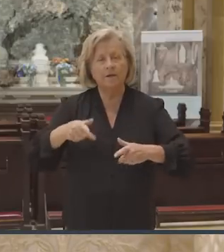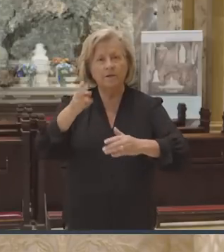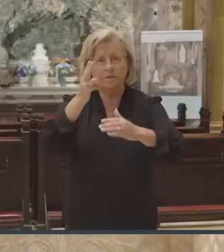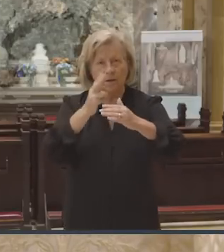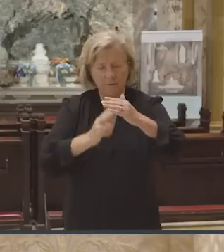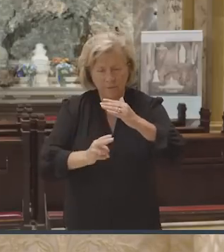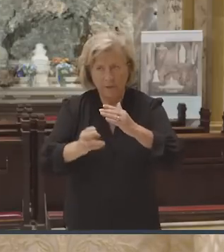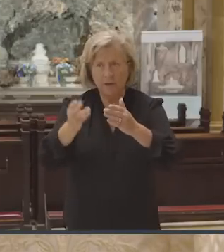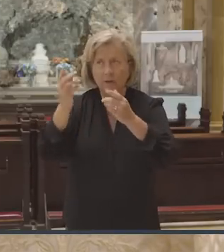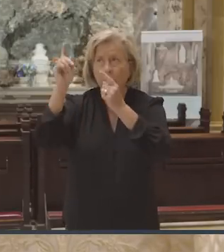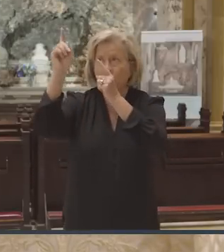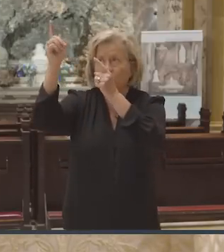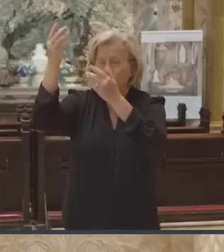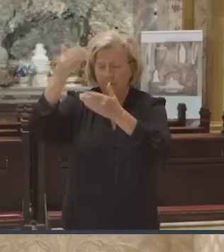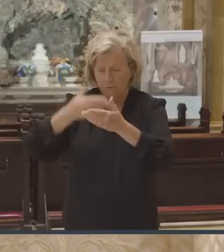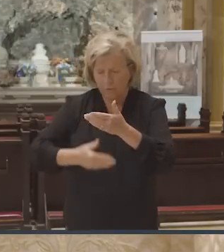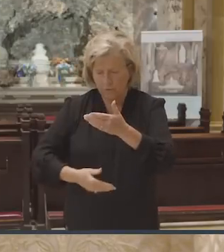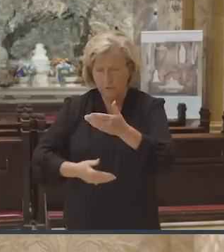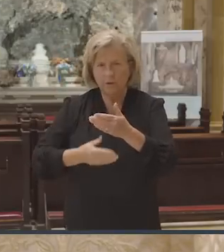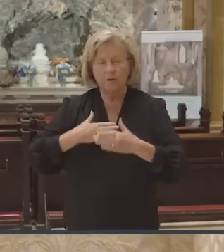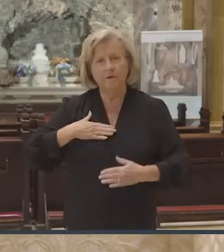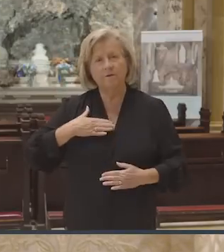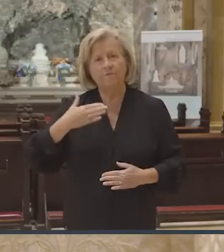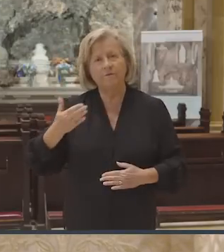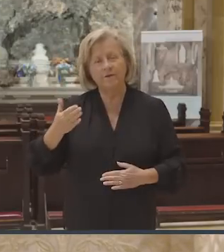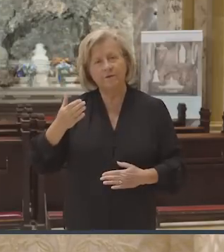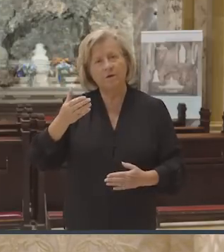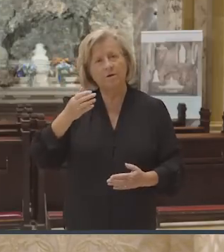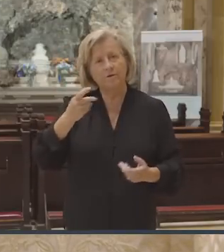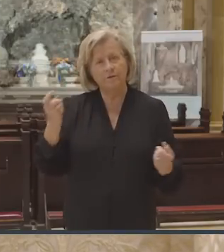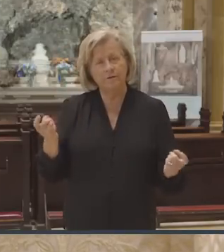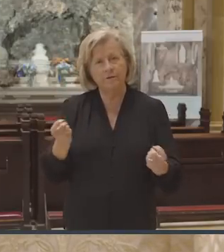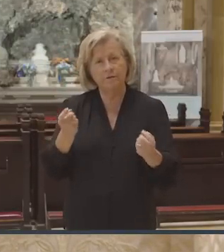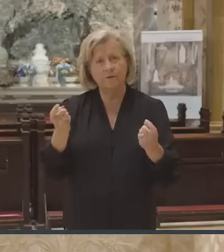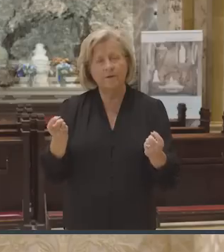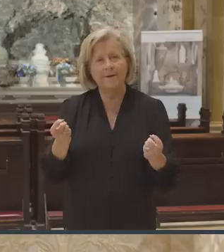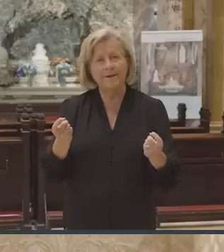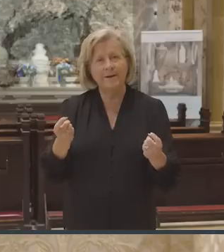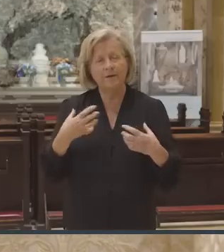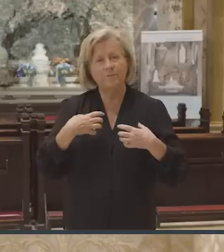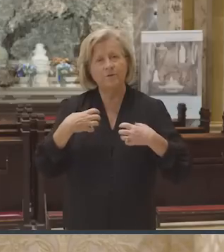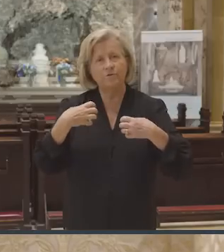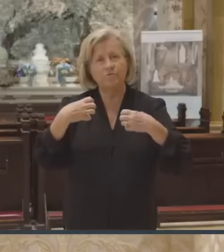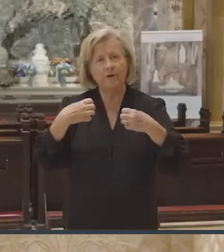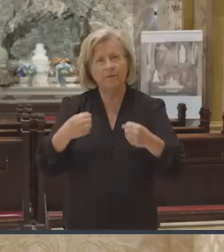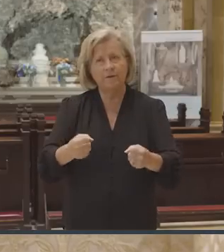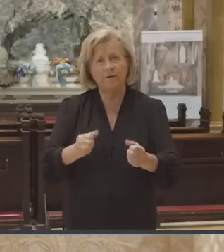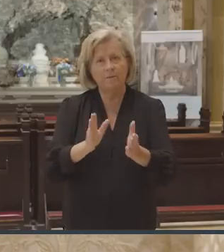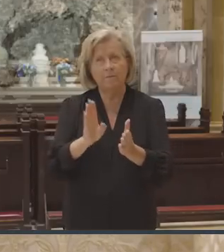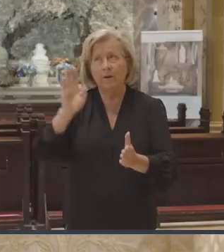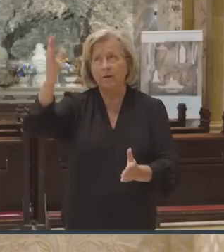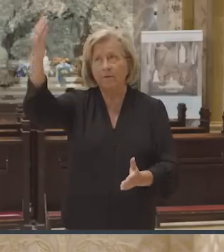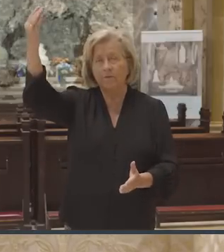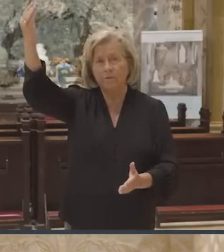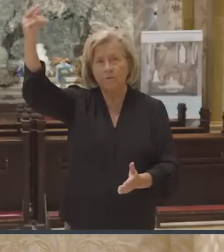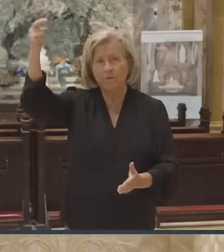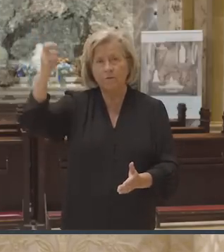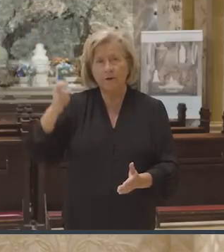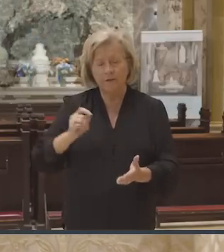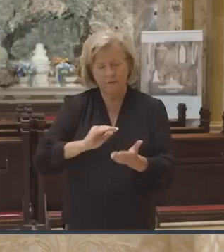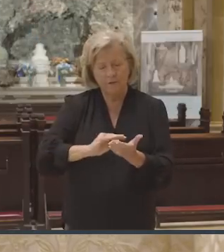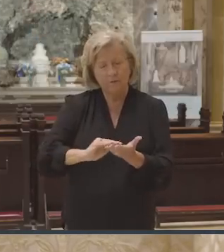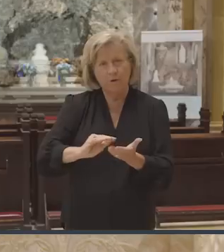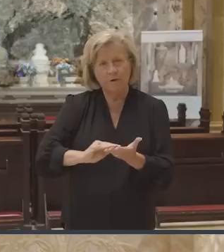come before the Lord now to confess our sins and to be strengthened by his grace, his pardon and